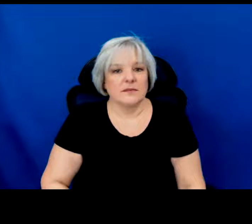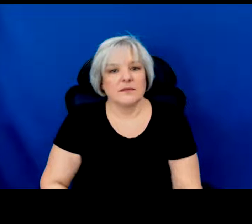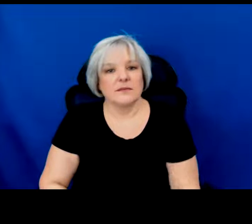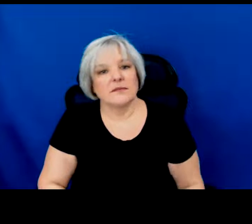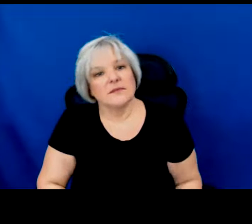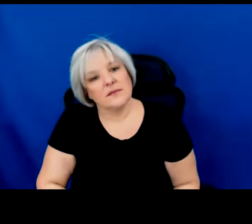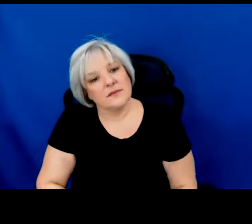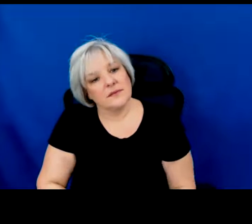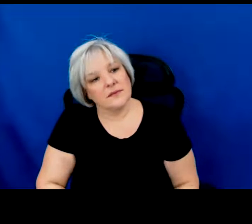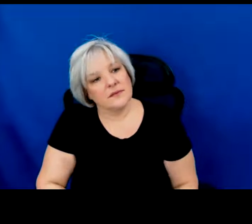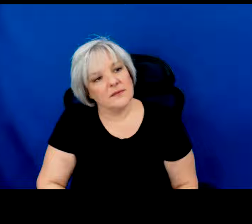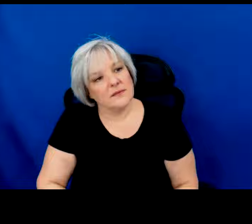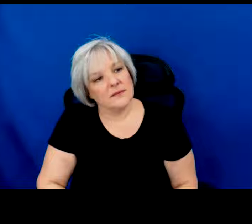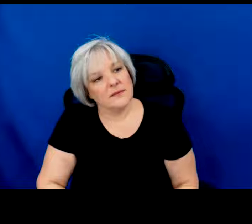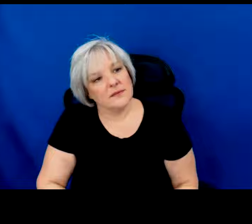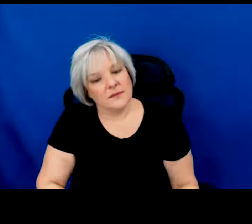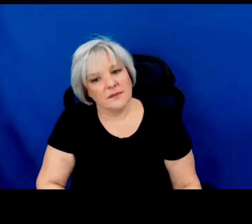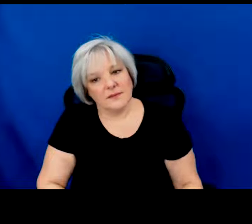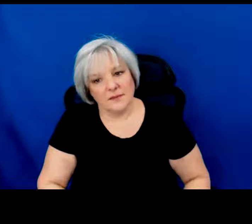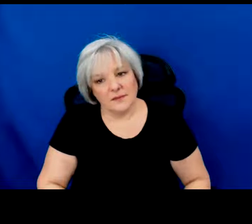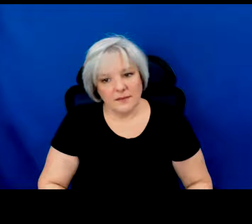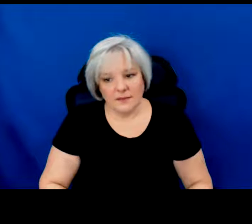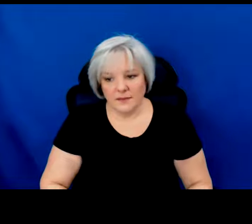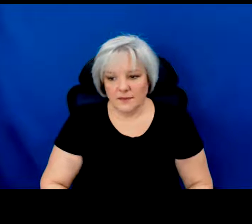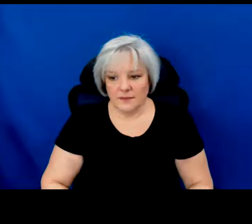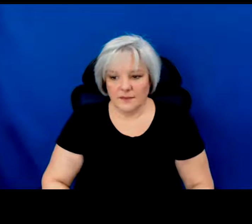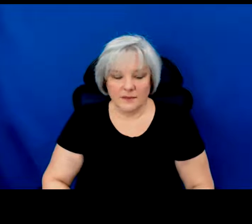And continue with our presentation here.